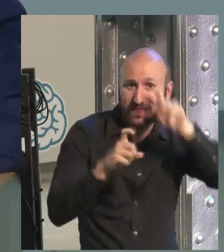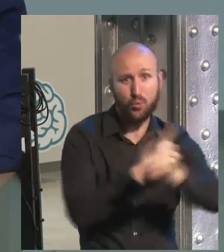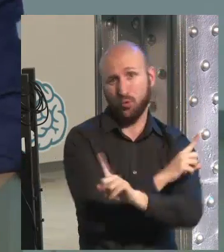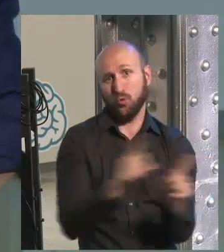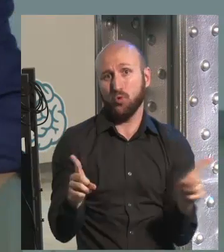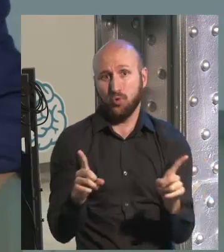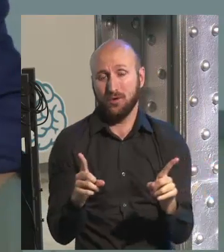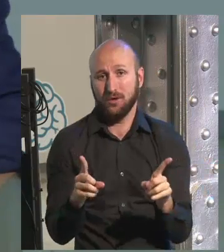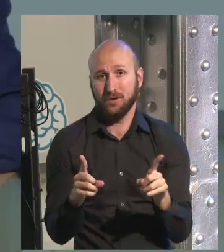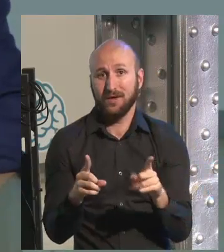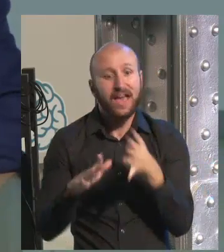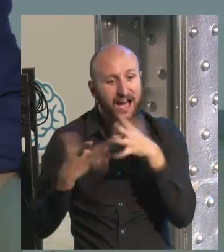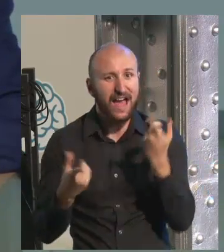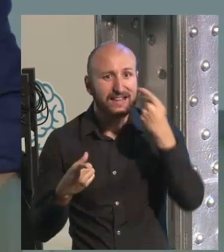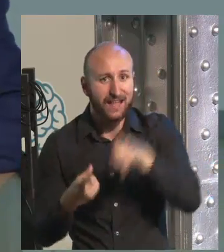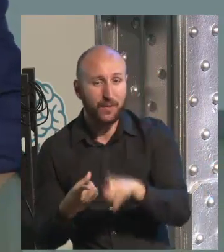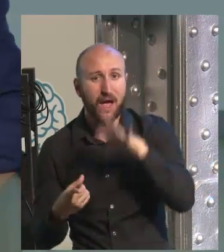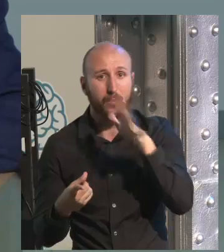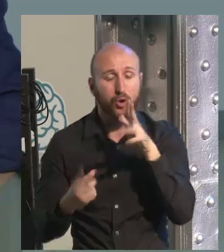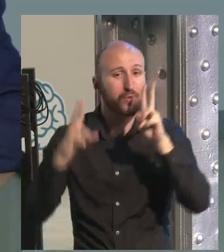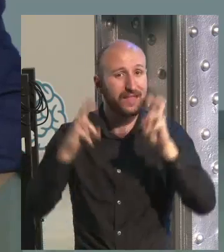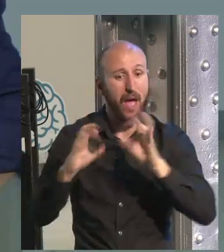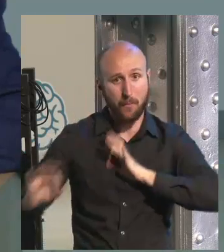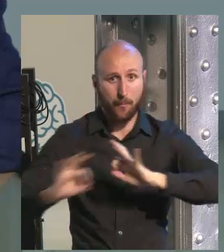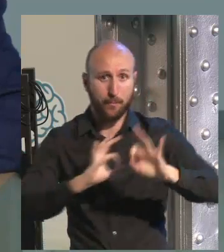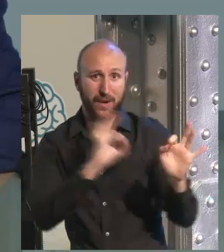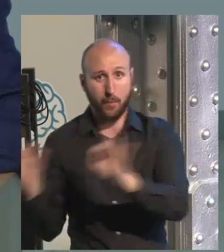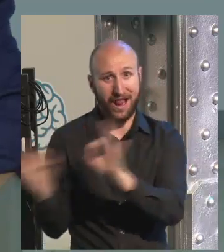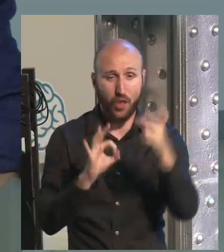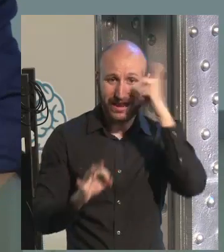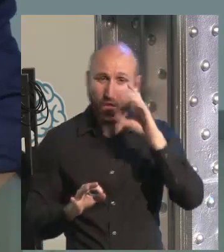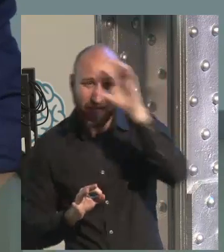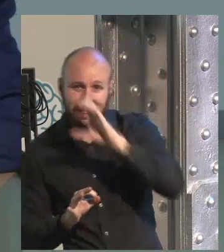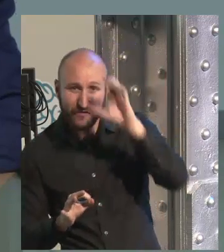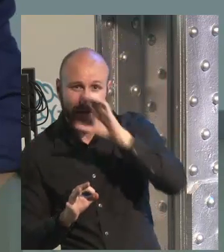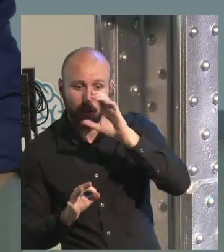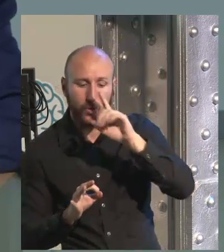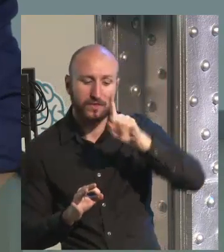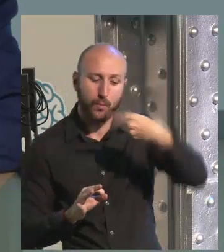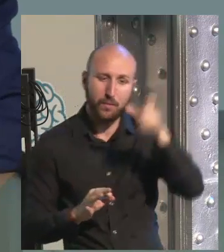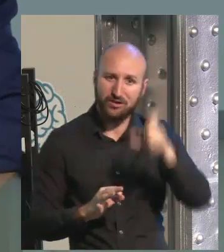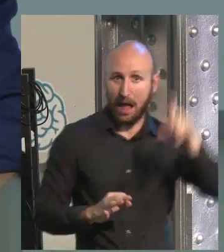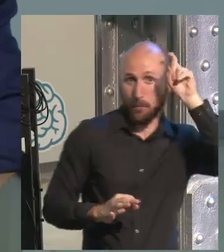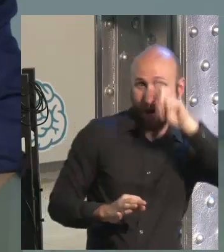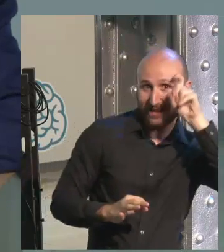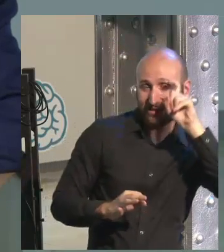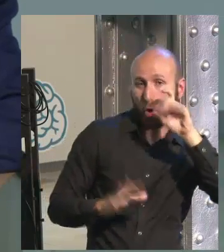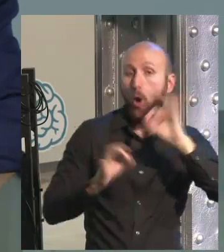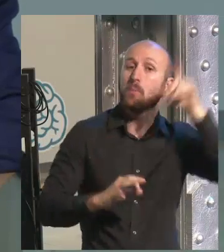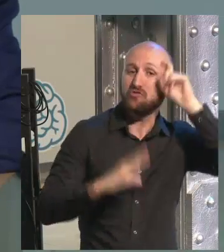this in a proper way. And there is a huge abyss between preparation or